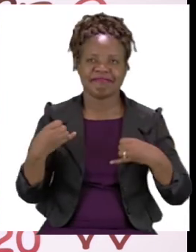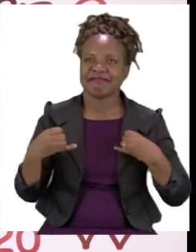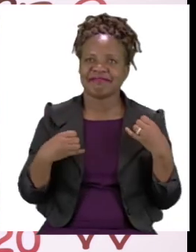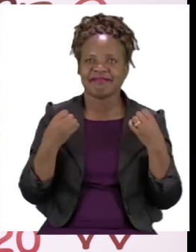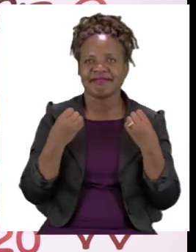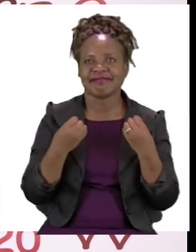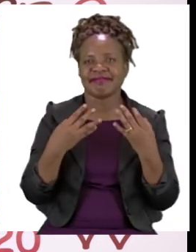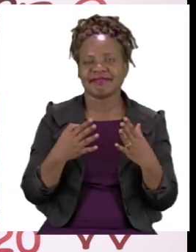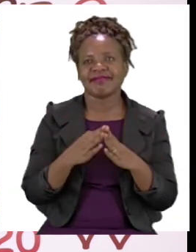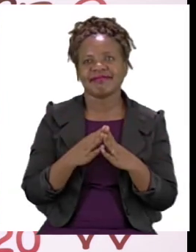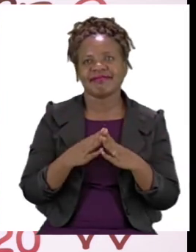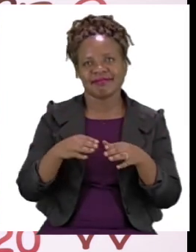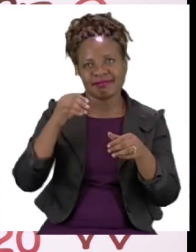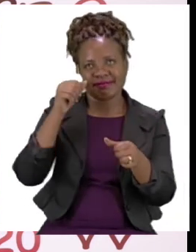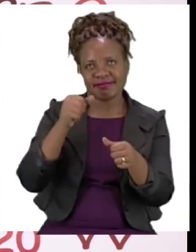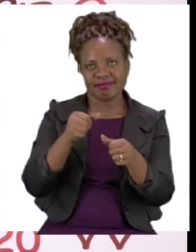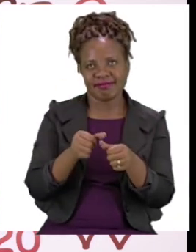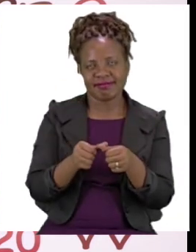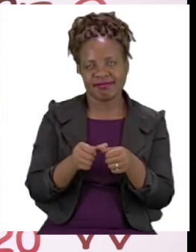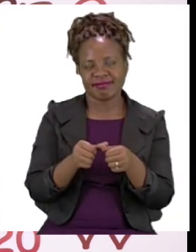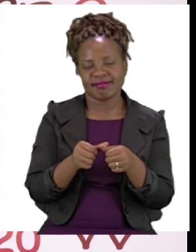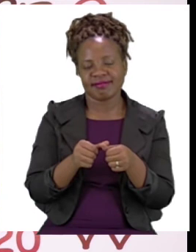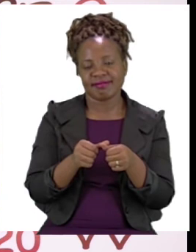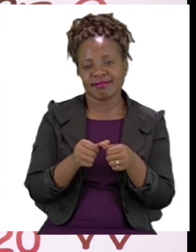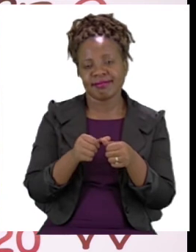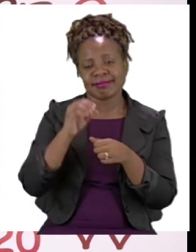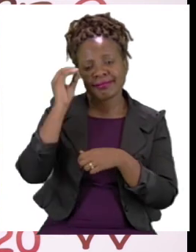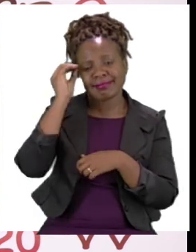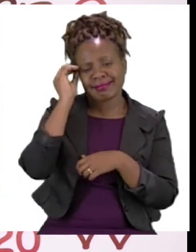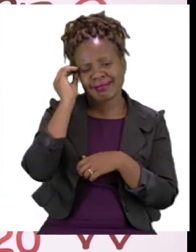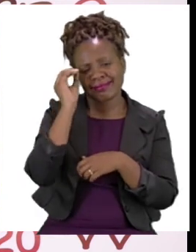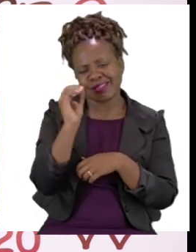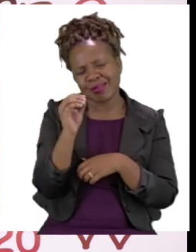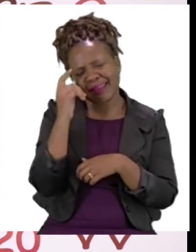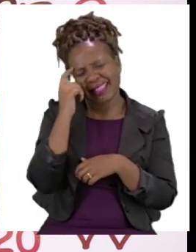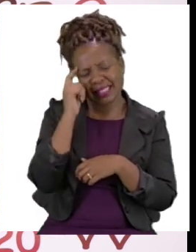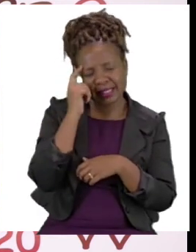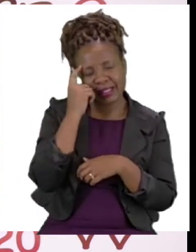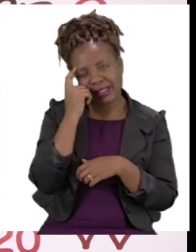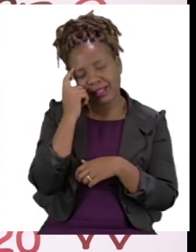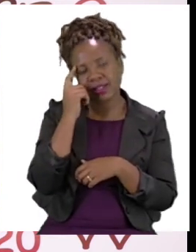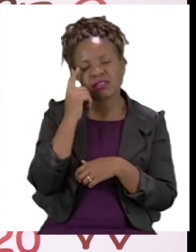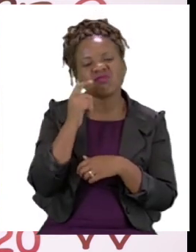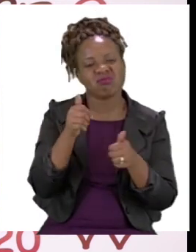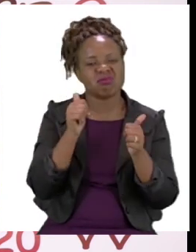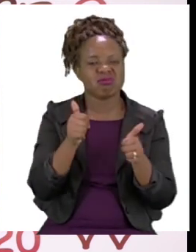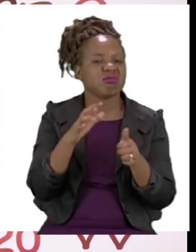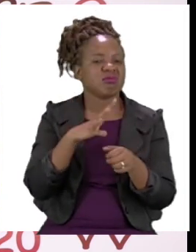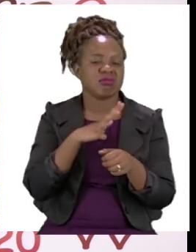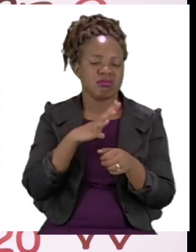remember if you don't know or you're not sure it's okay to ask for help.